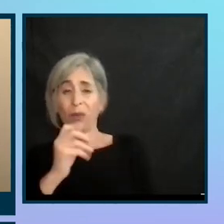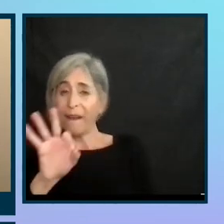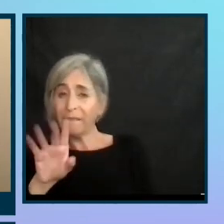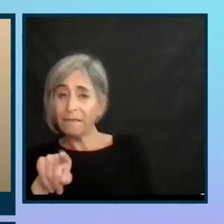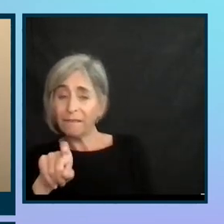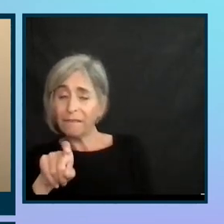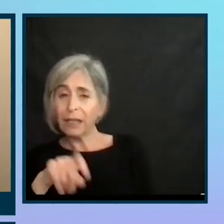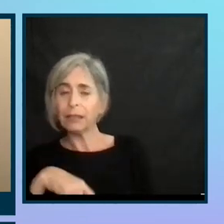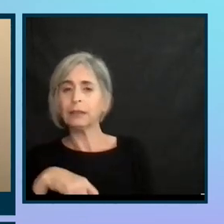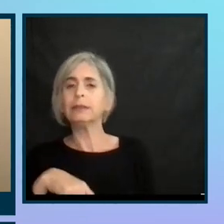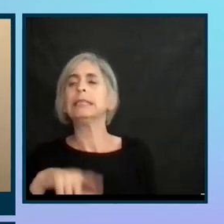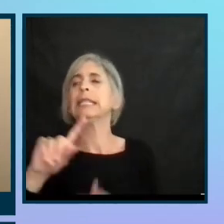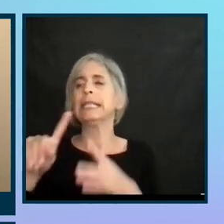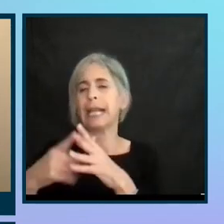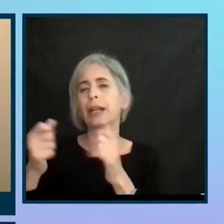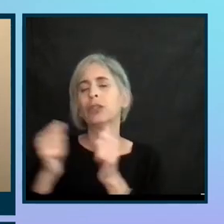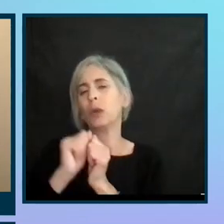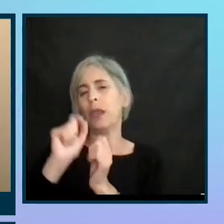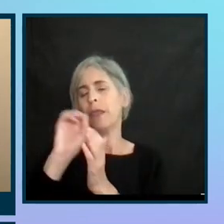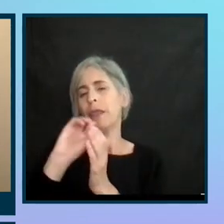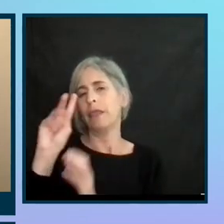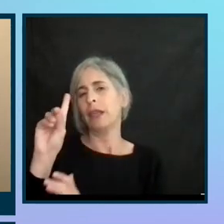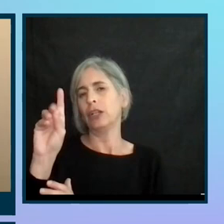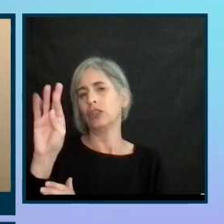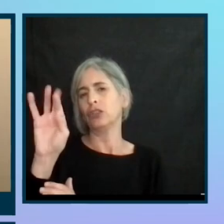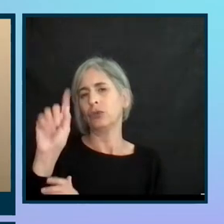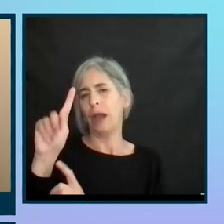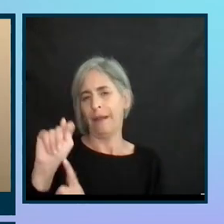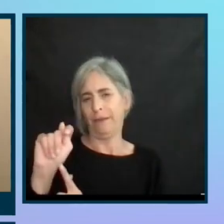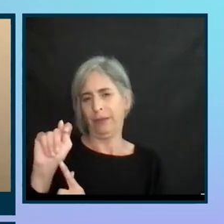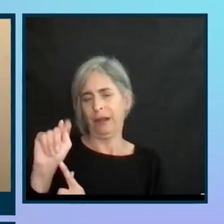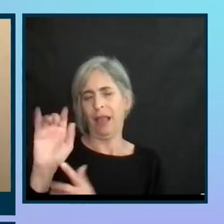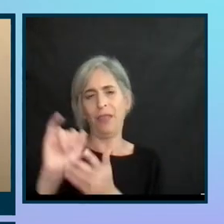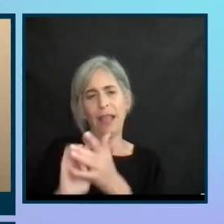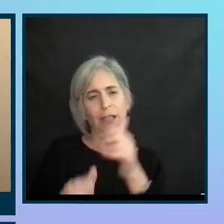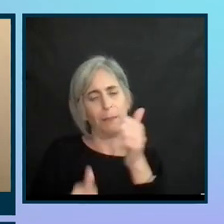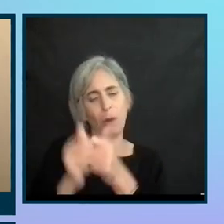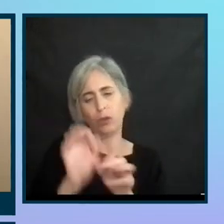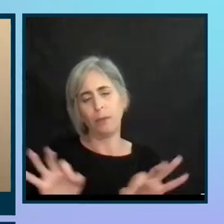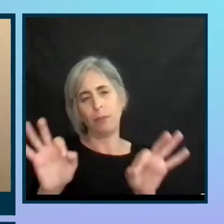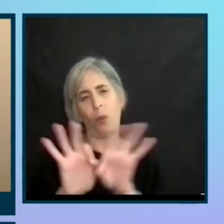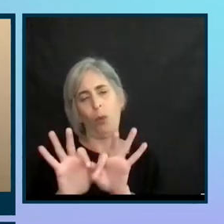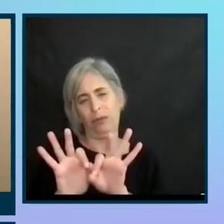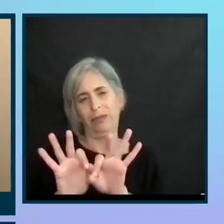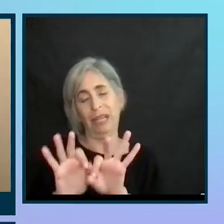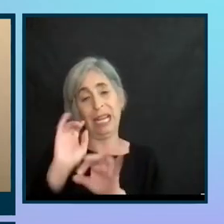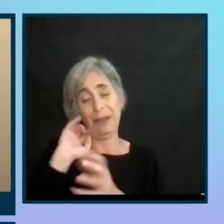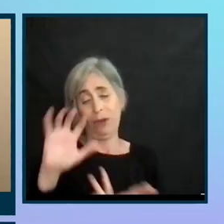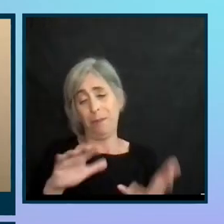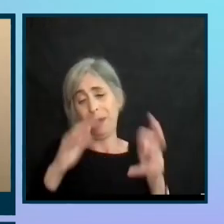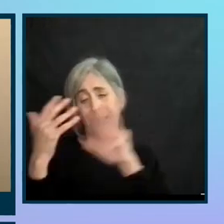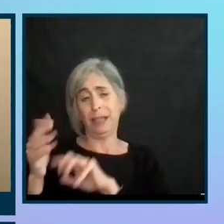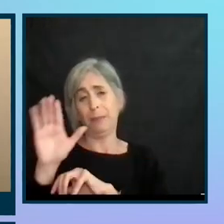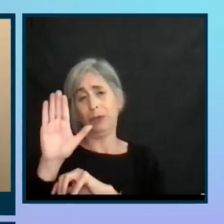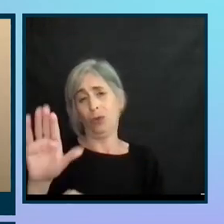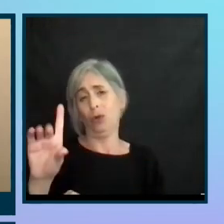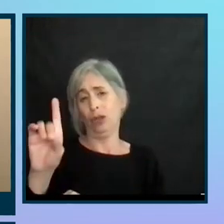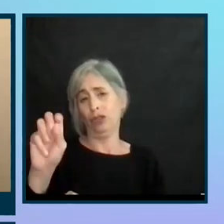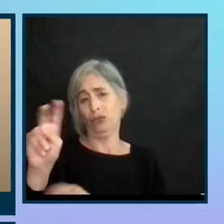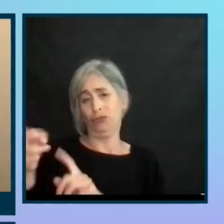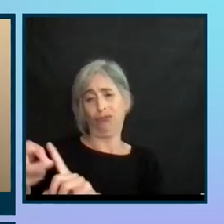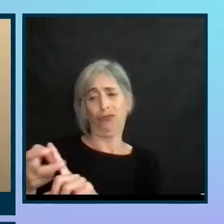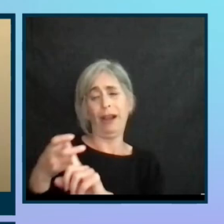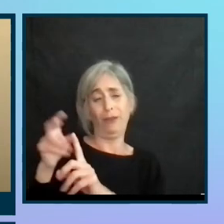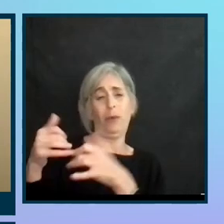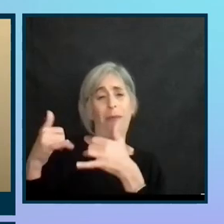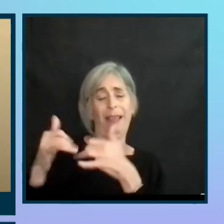I think, well, it starts with the draft. I think the draft is the most important part of your season. If we screw up your draft, you're not going to have a good year.